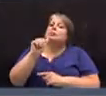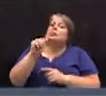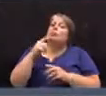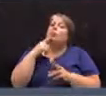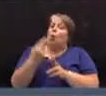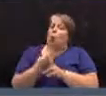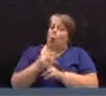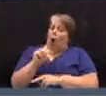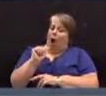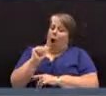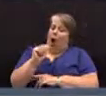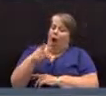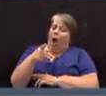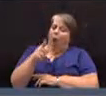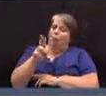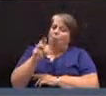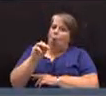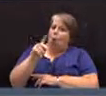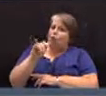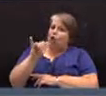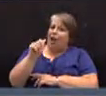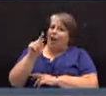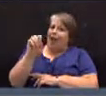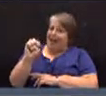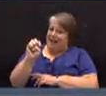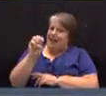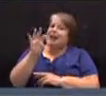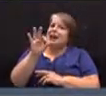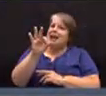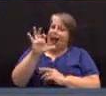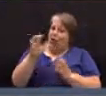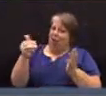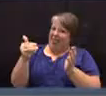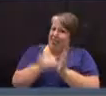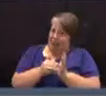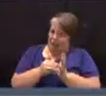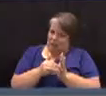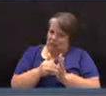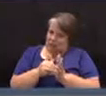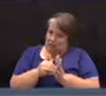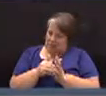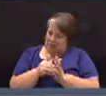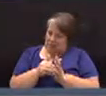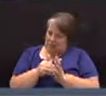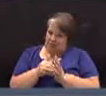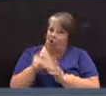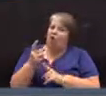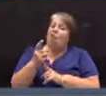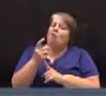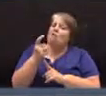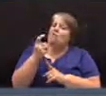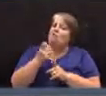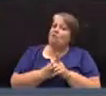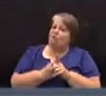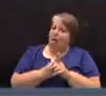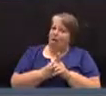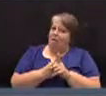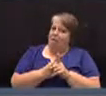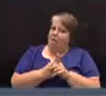it's going to be appropriate $900,000 from the